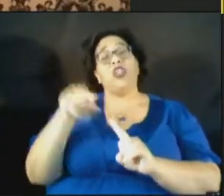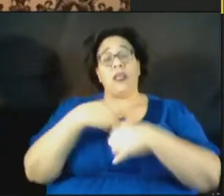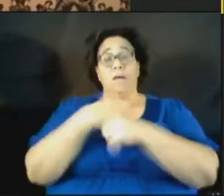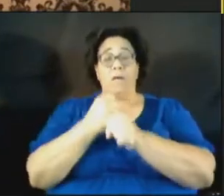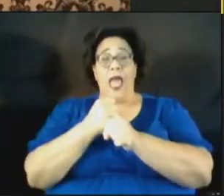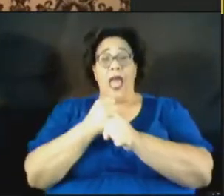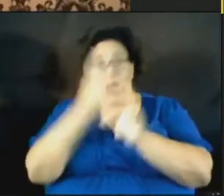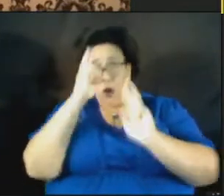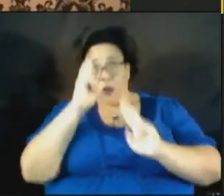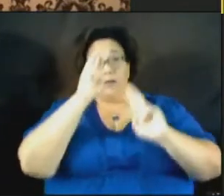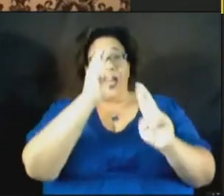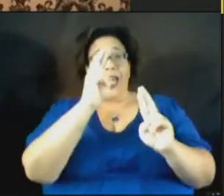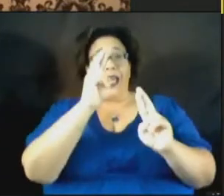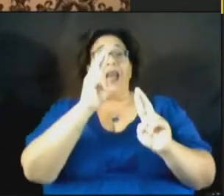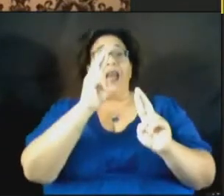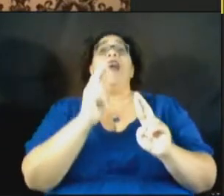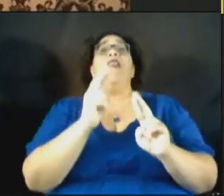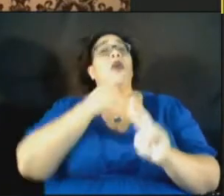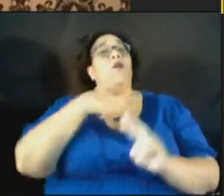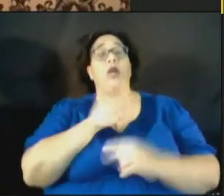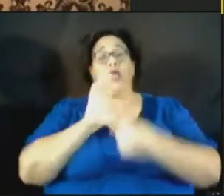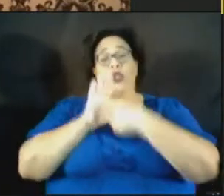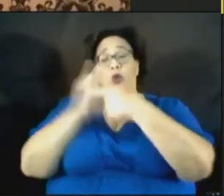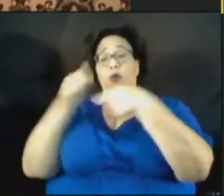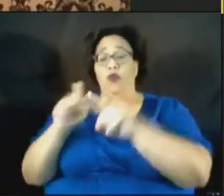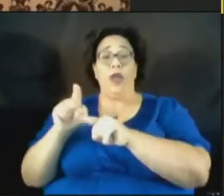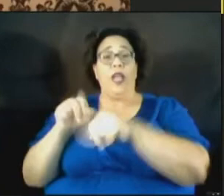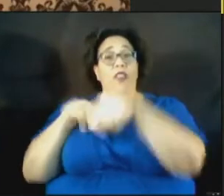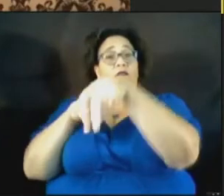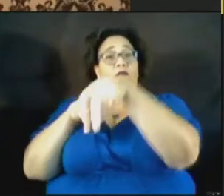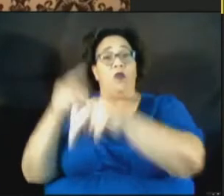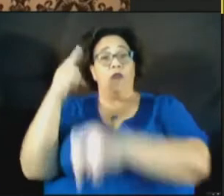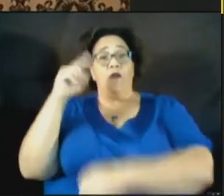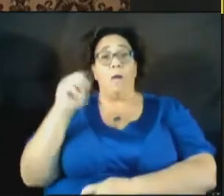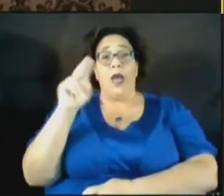virtual funeral for Monica this past Saturday.